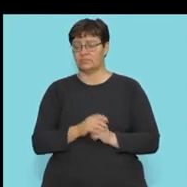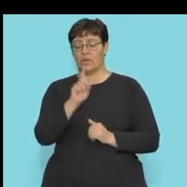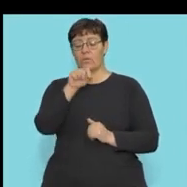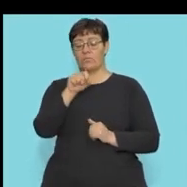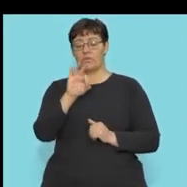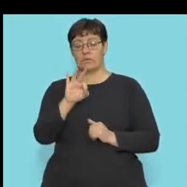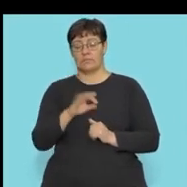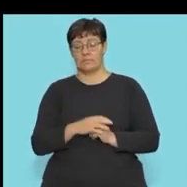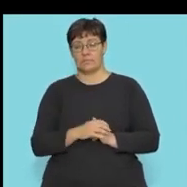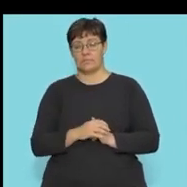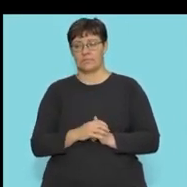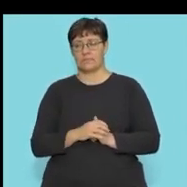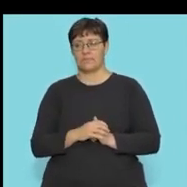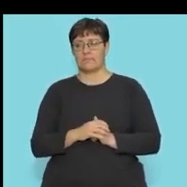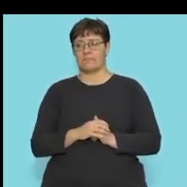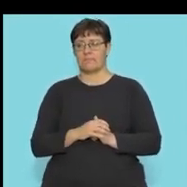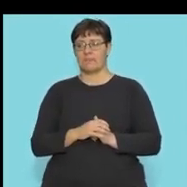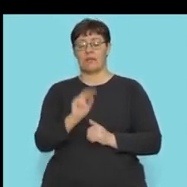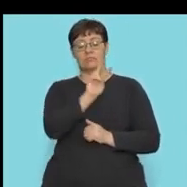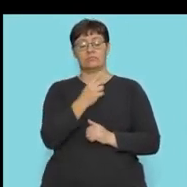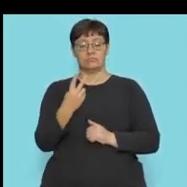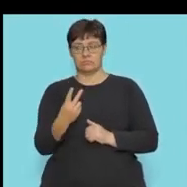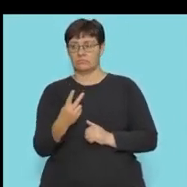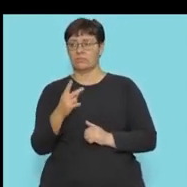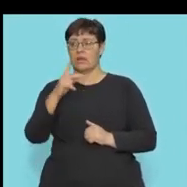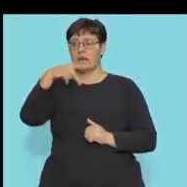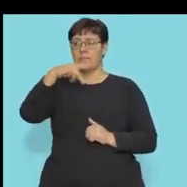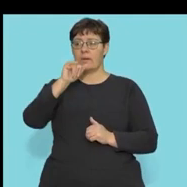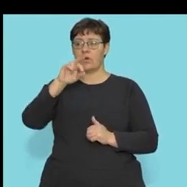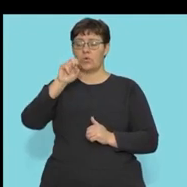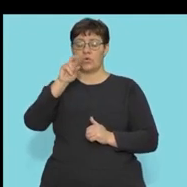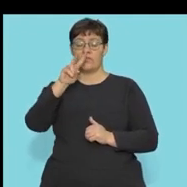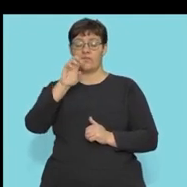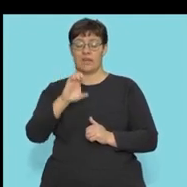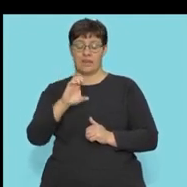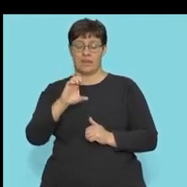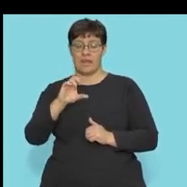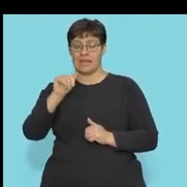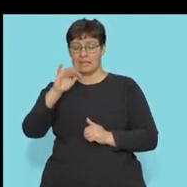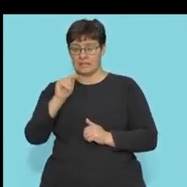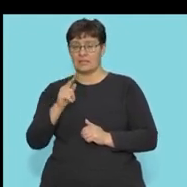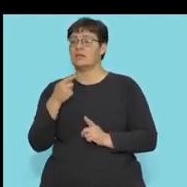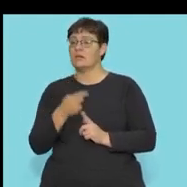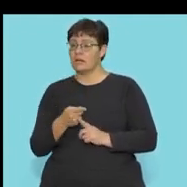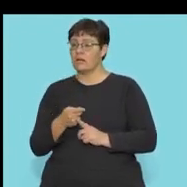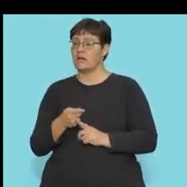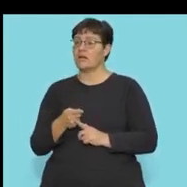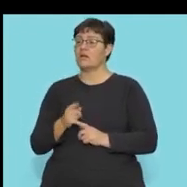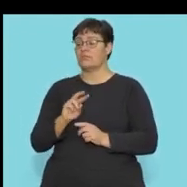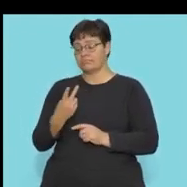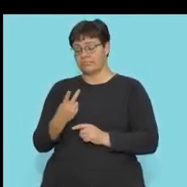1.3. The conversion of pyruvic acid into lactic acid occurs during.